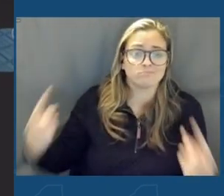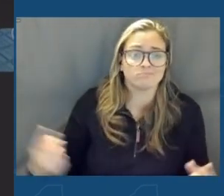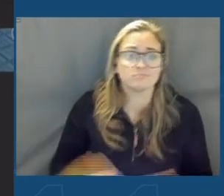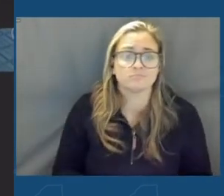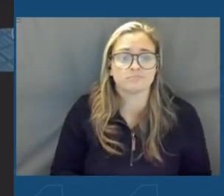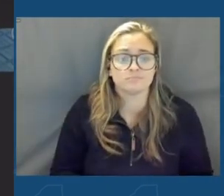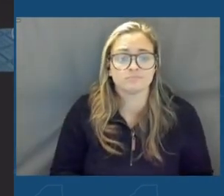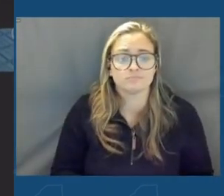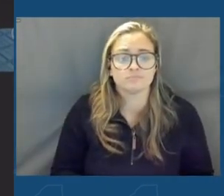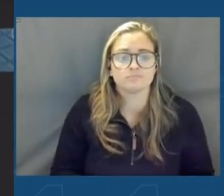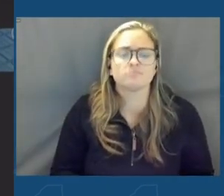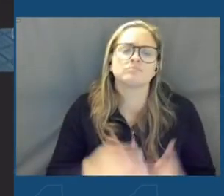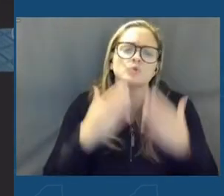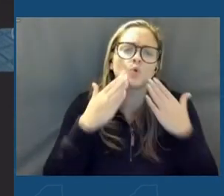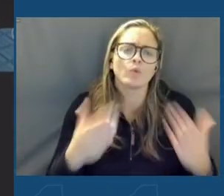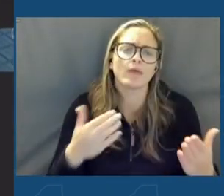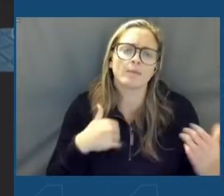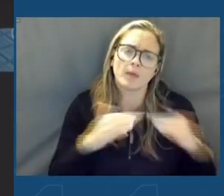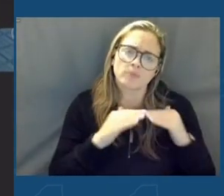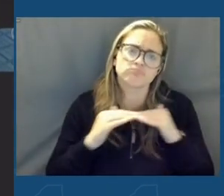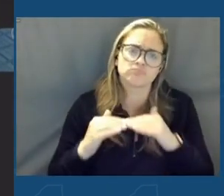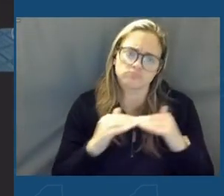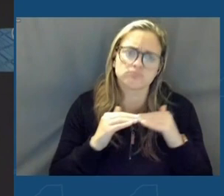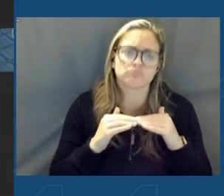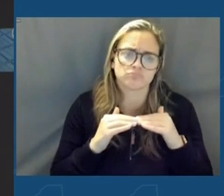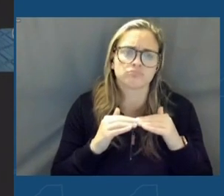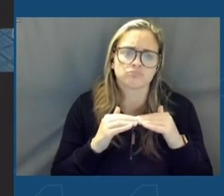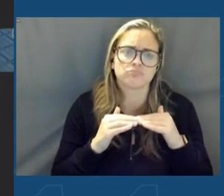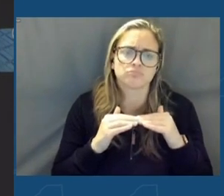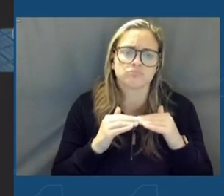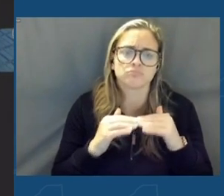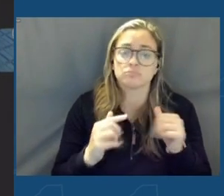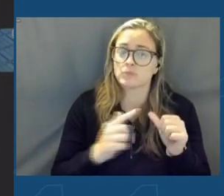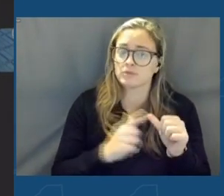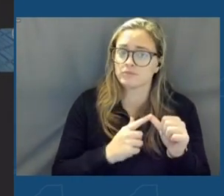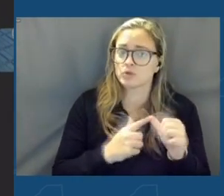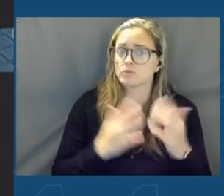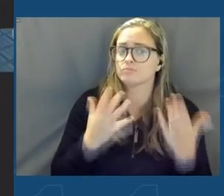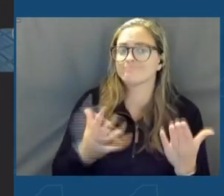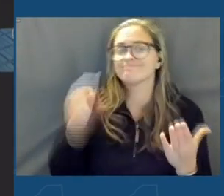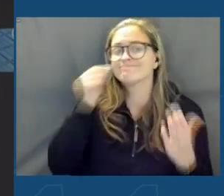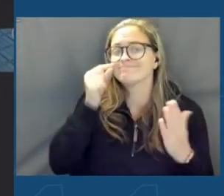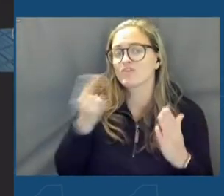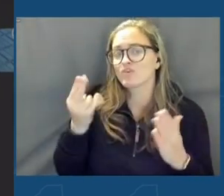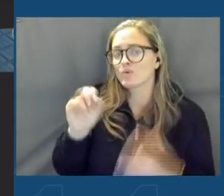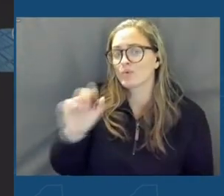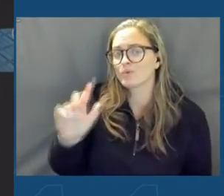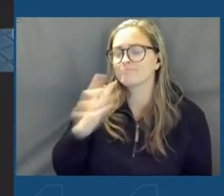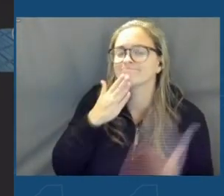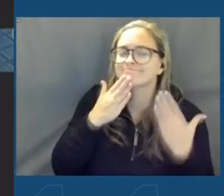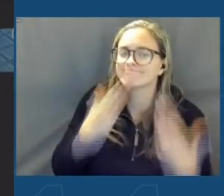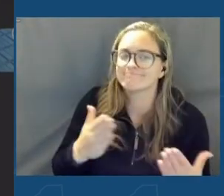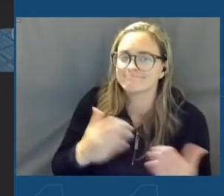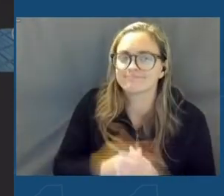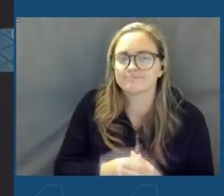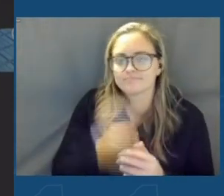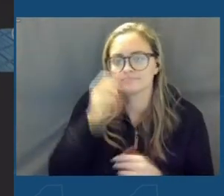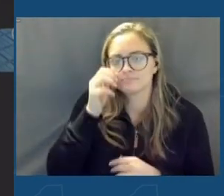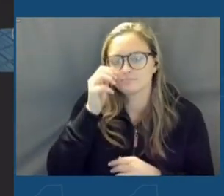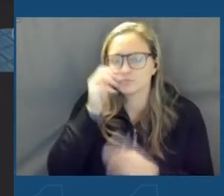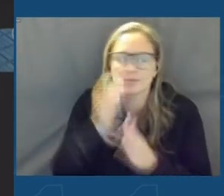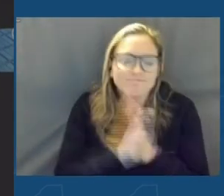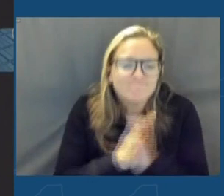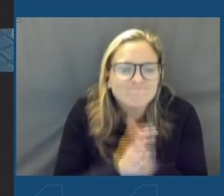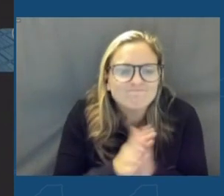Let me thank my colleagues in this endeavor. First and foremost, Governor Hochul. Governor Hochul has been an eager,